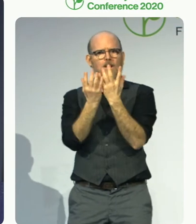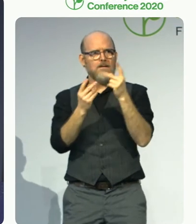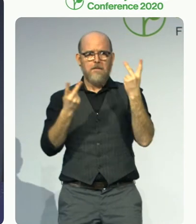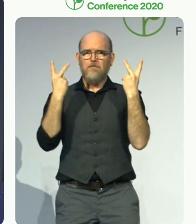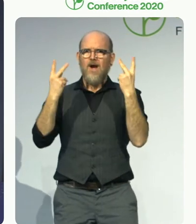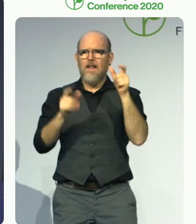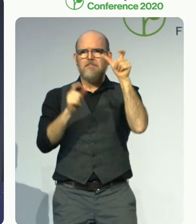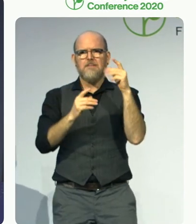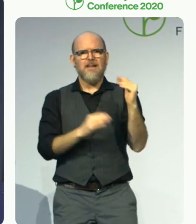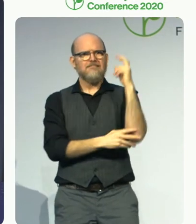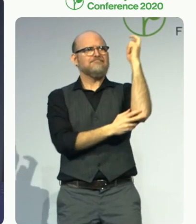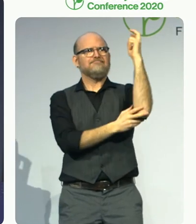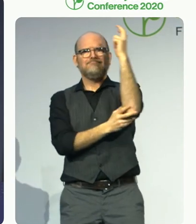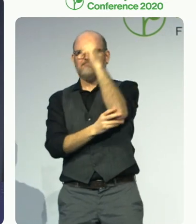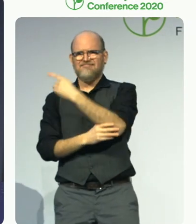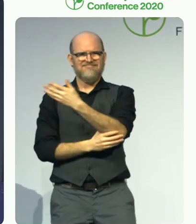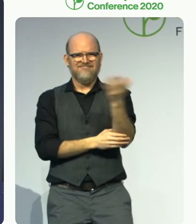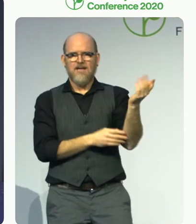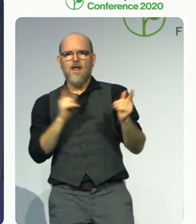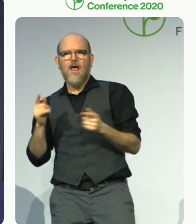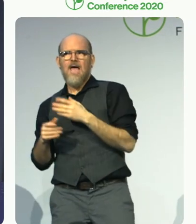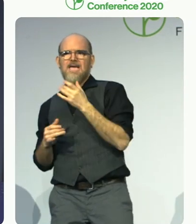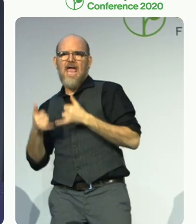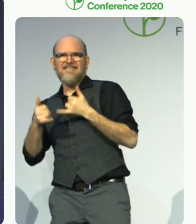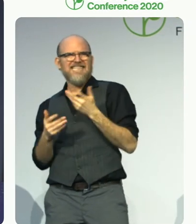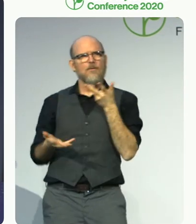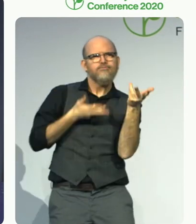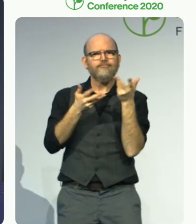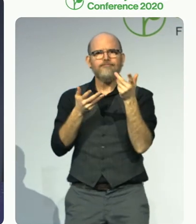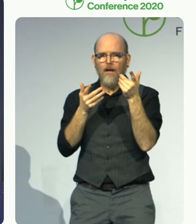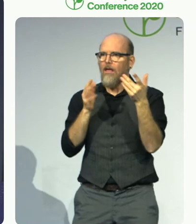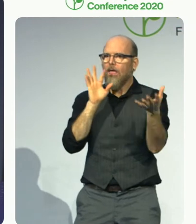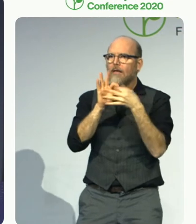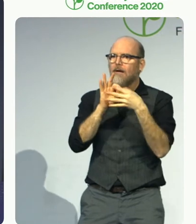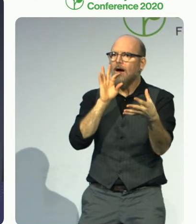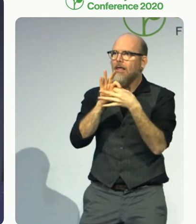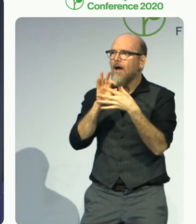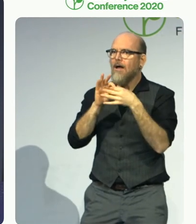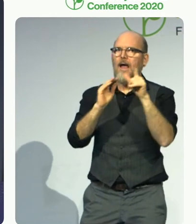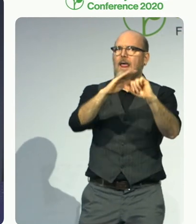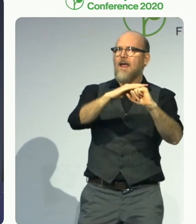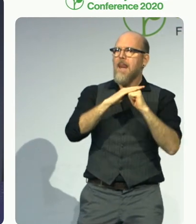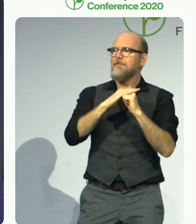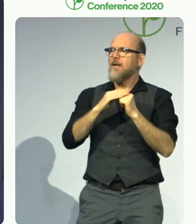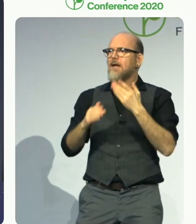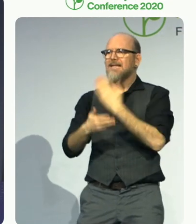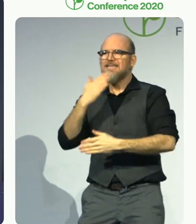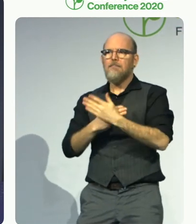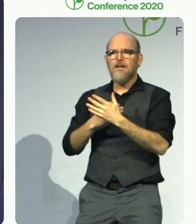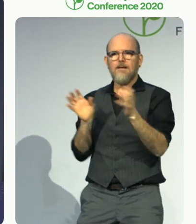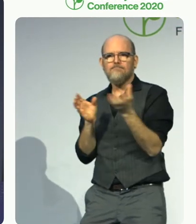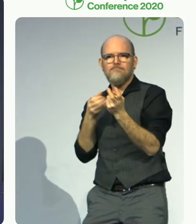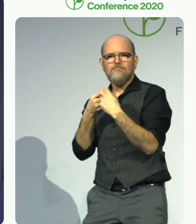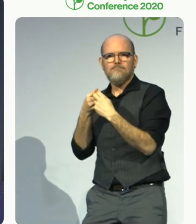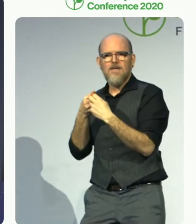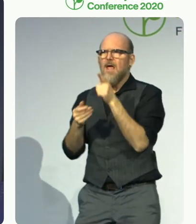supporting persons with disabilities and tear down barriers for all persons with disabilities. And